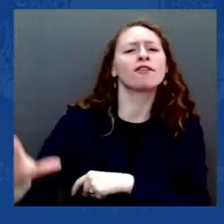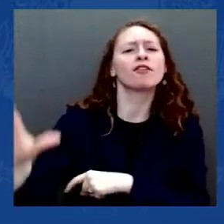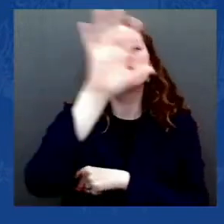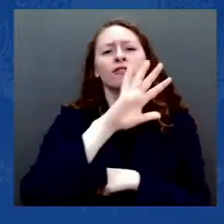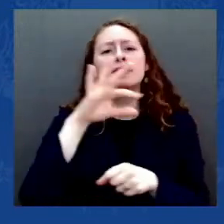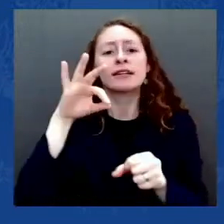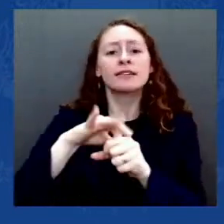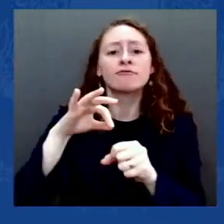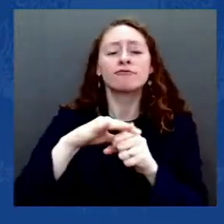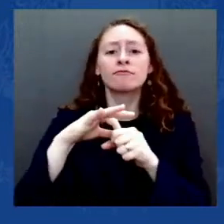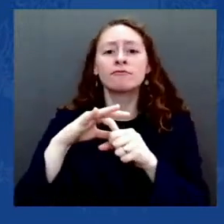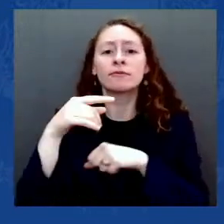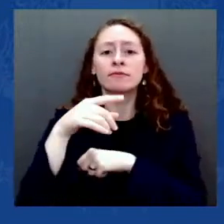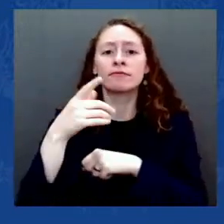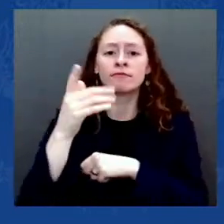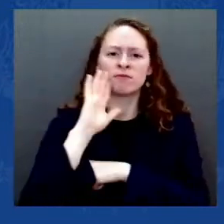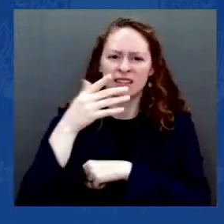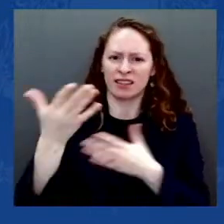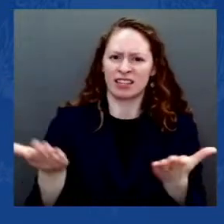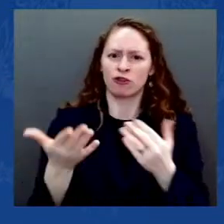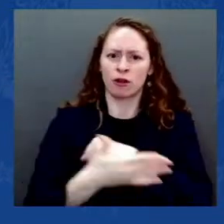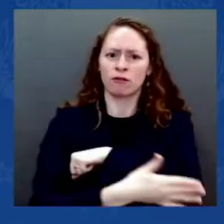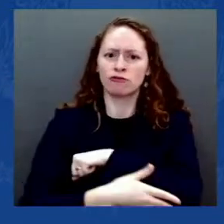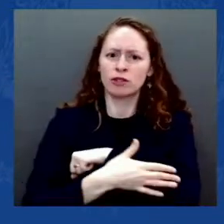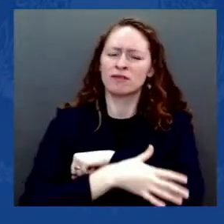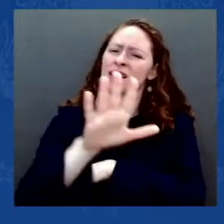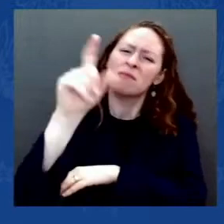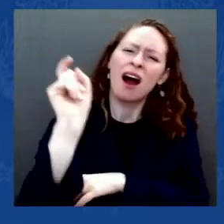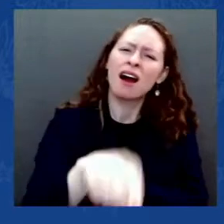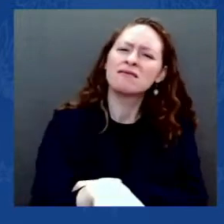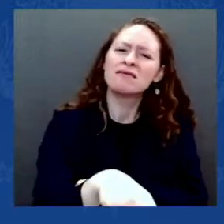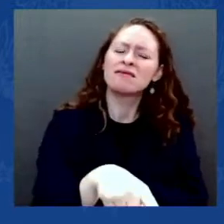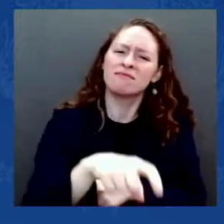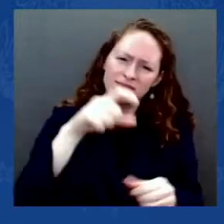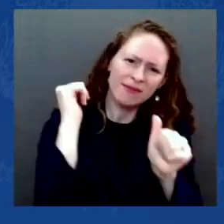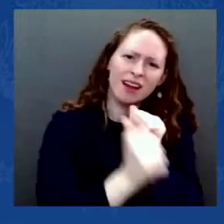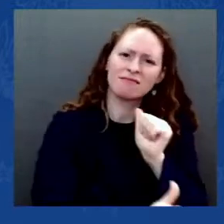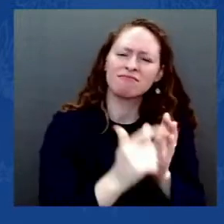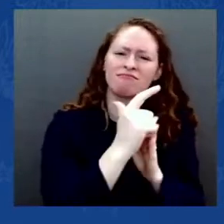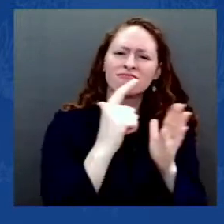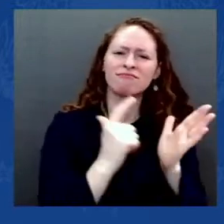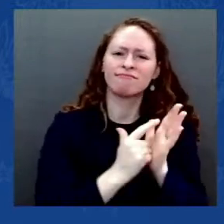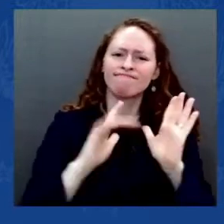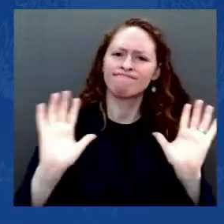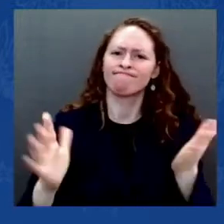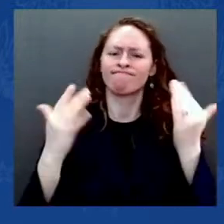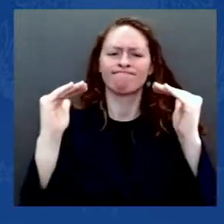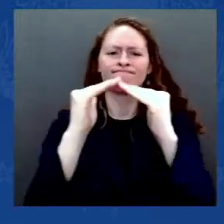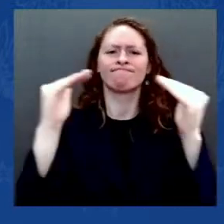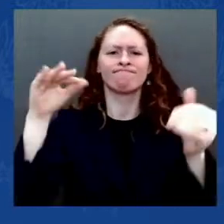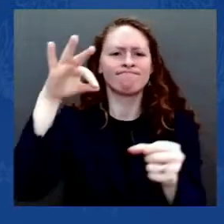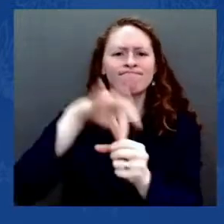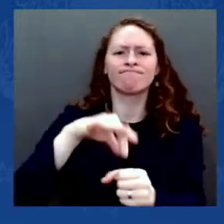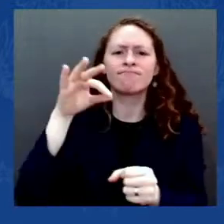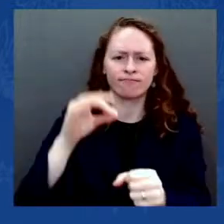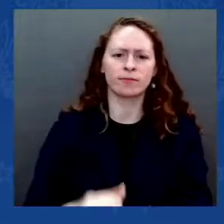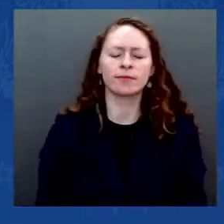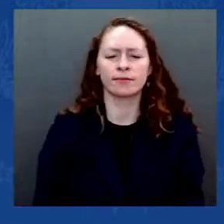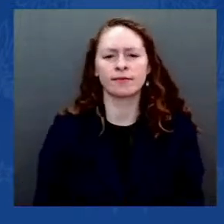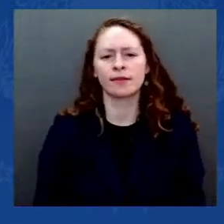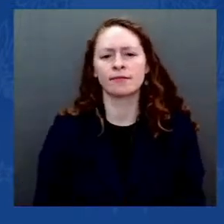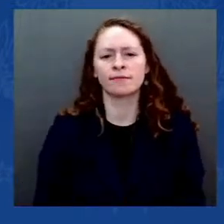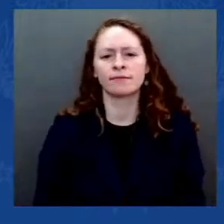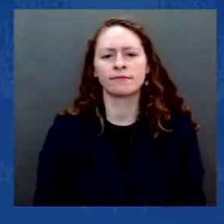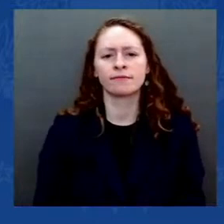the American people must also do something more. We cannot sit on the